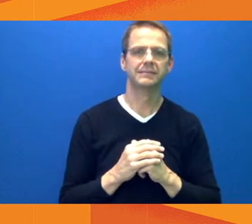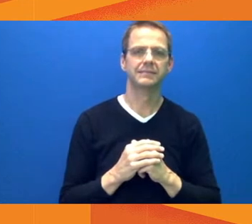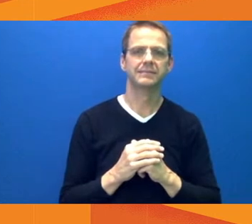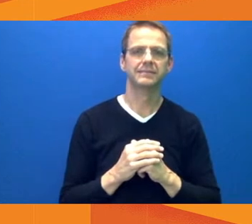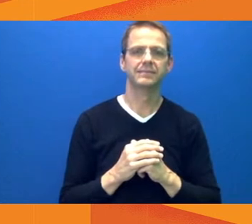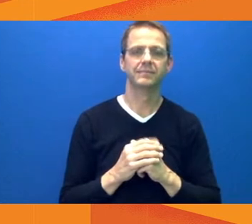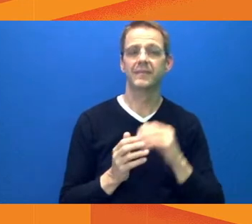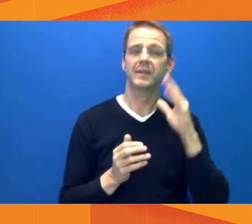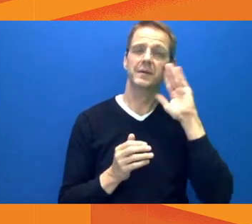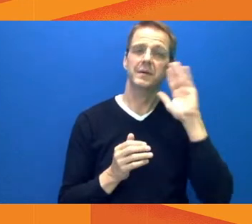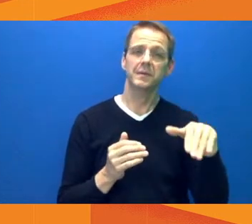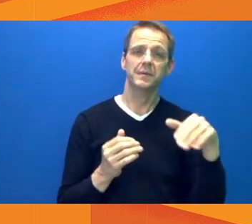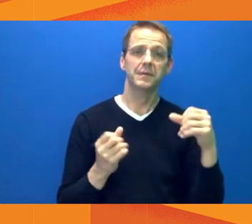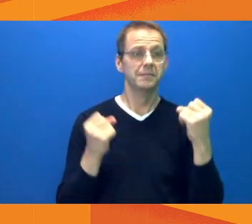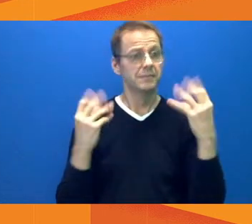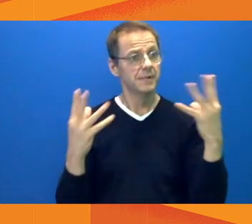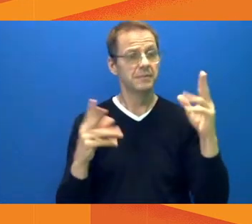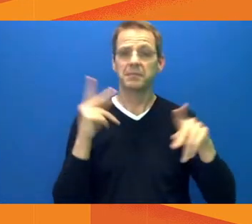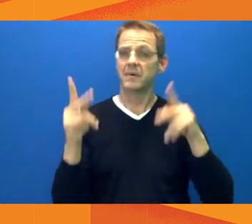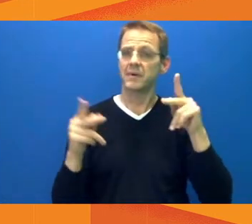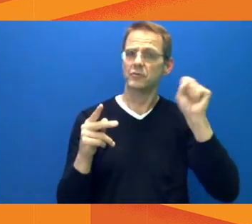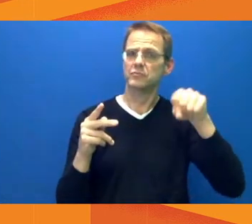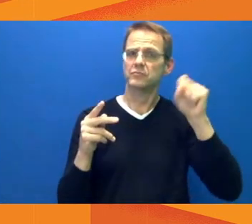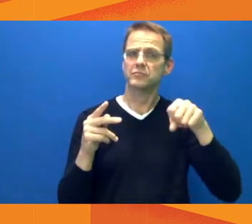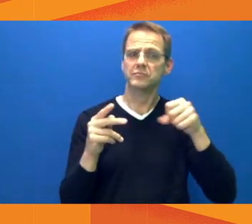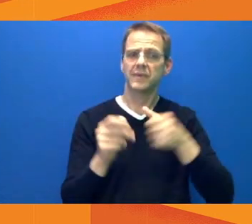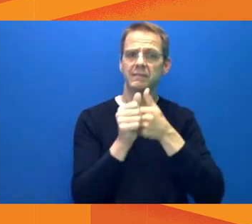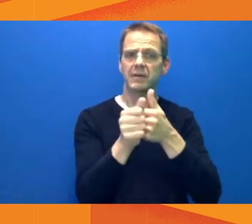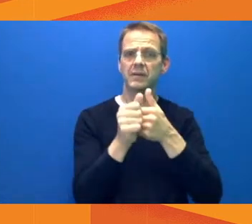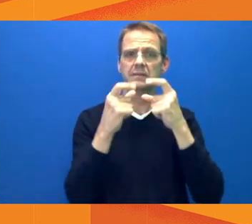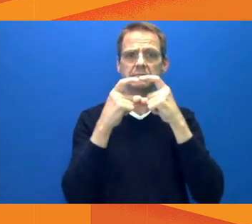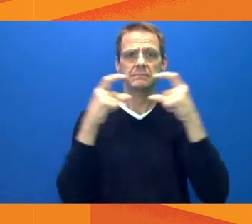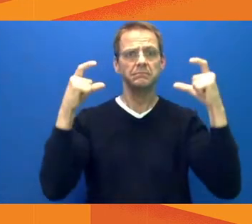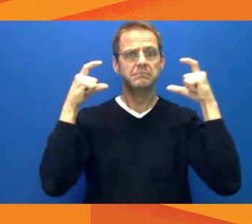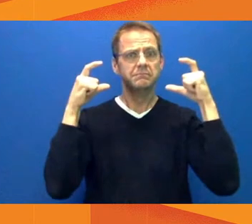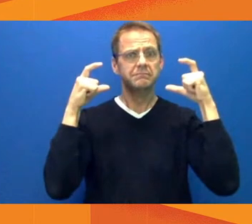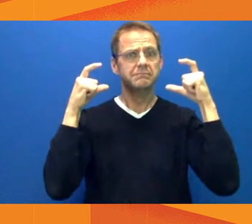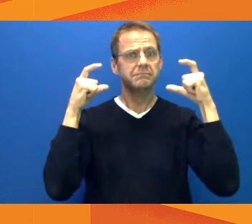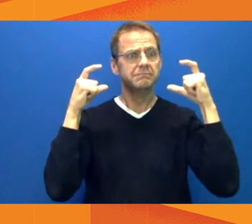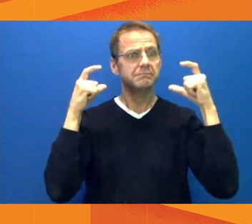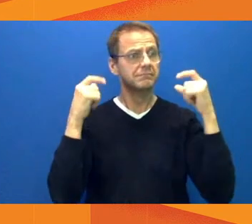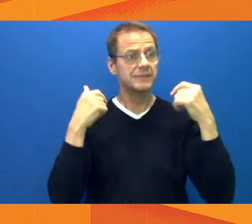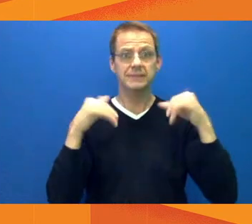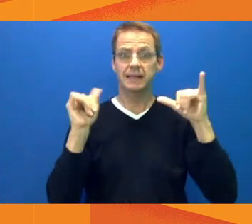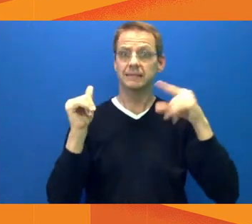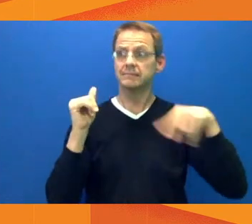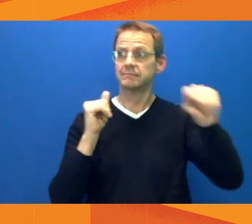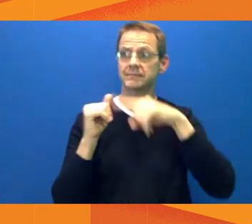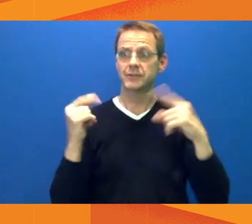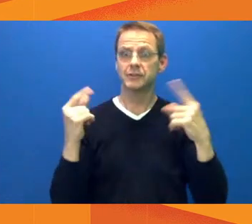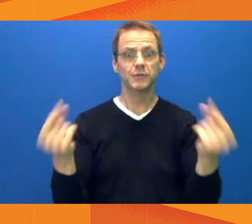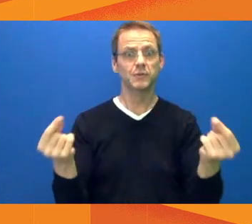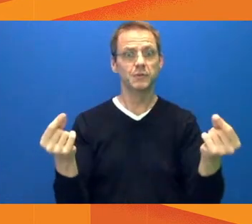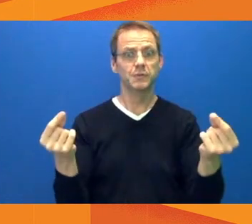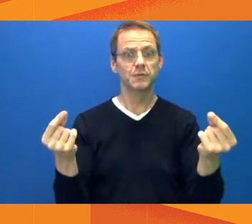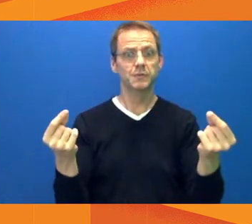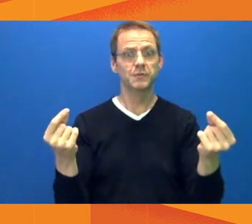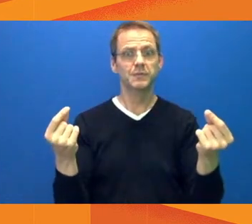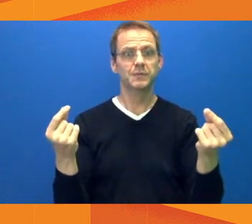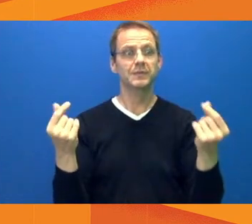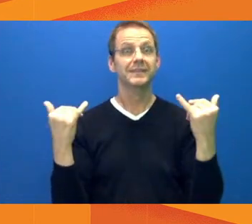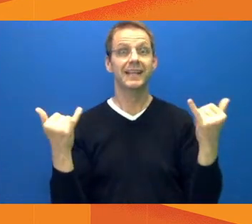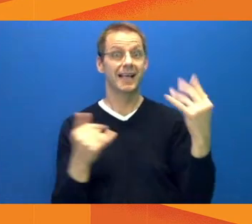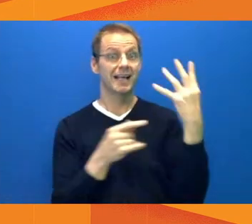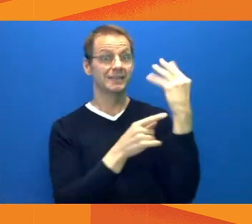I think that's just a bit of the the excitement of this beautiful weather and spring we're having. And